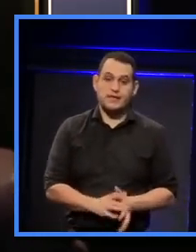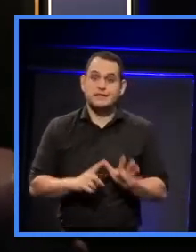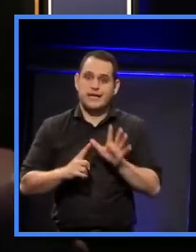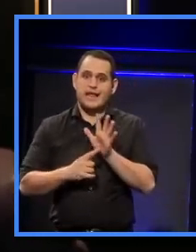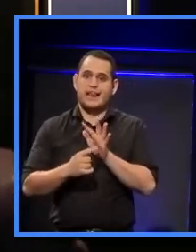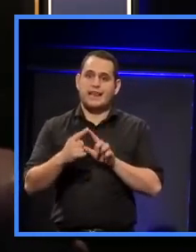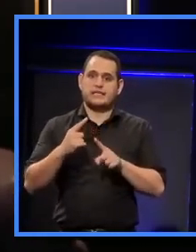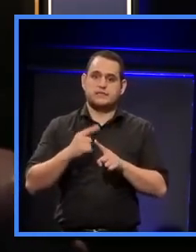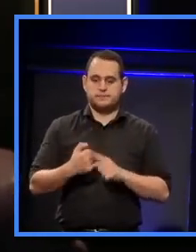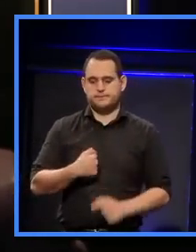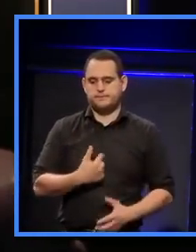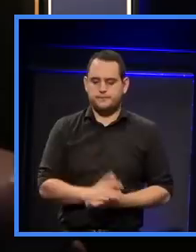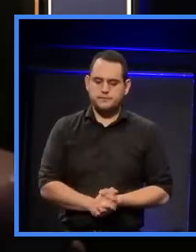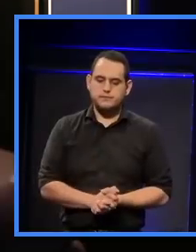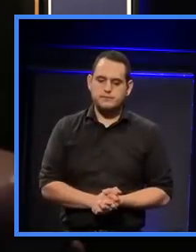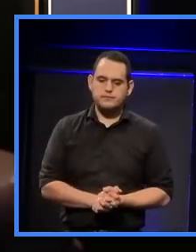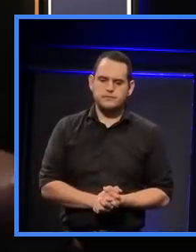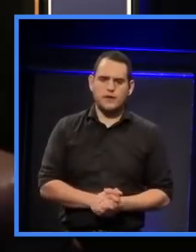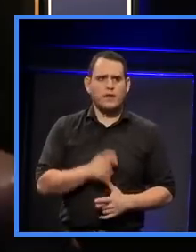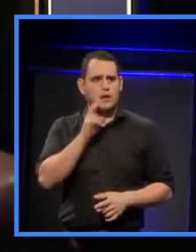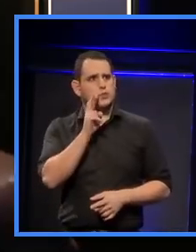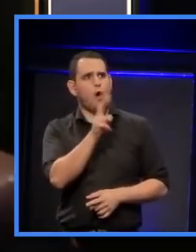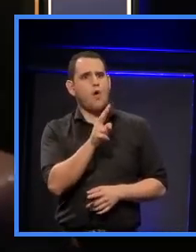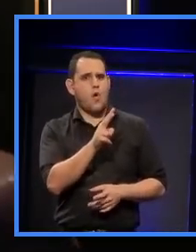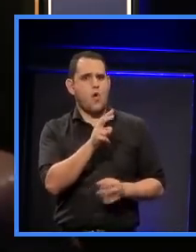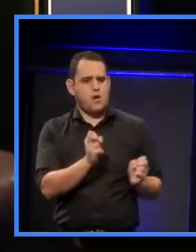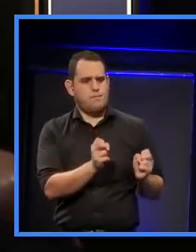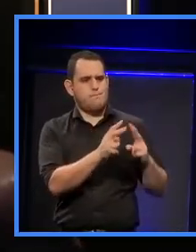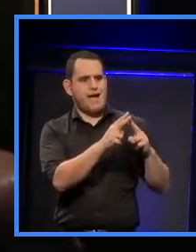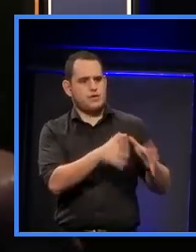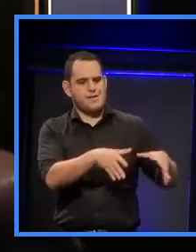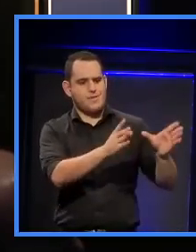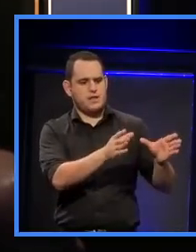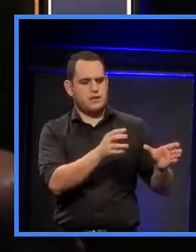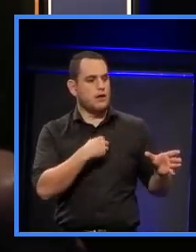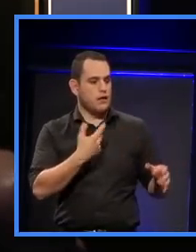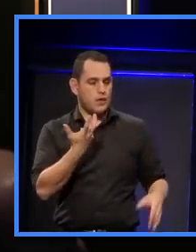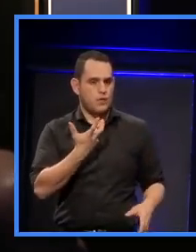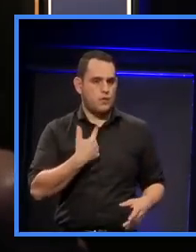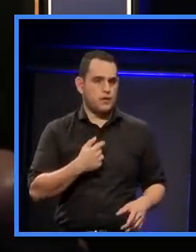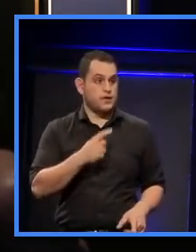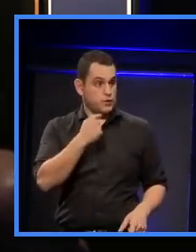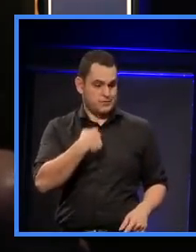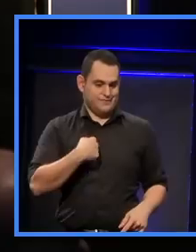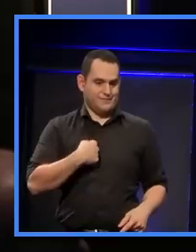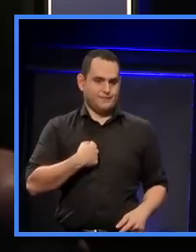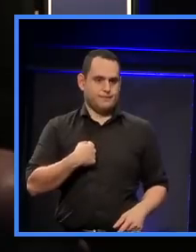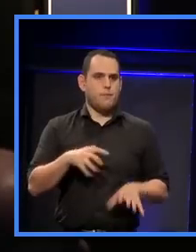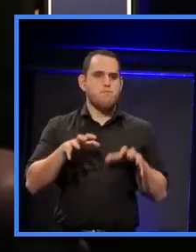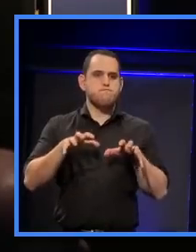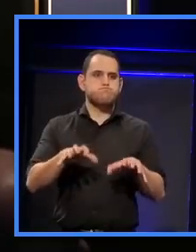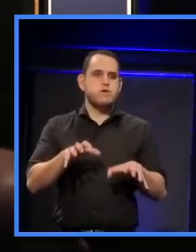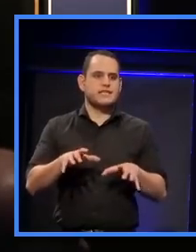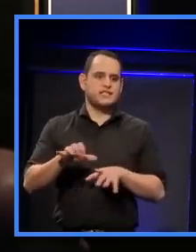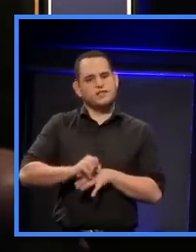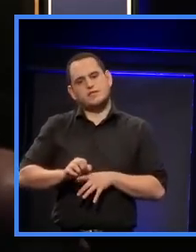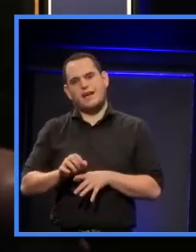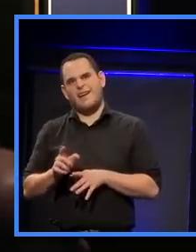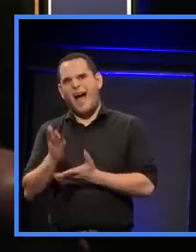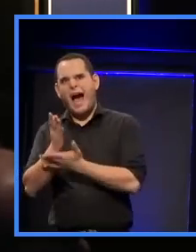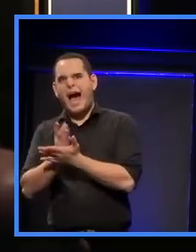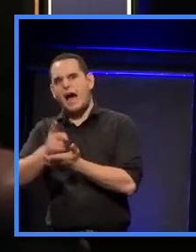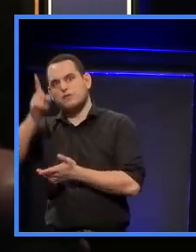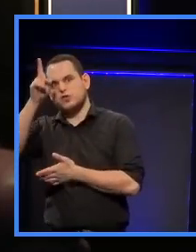So, just particularly about the building in Paris. I mean, you can tell that I'm British or European, half German,